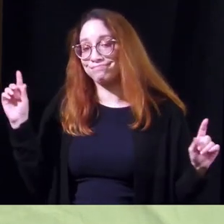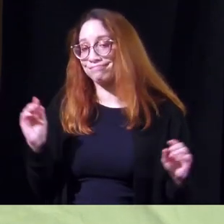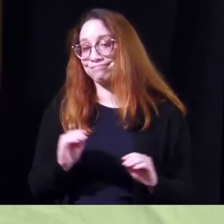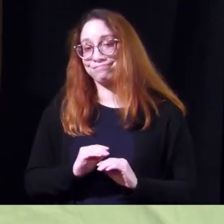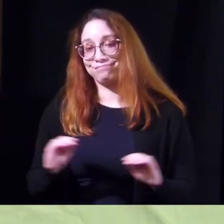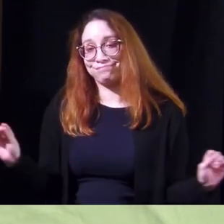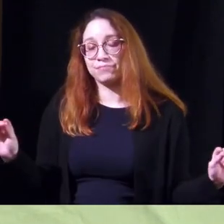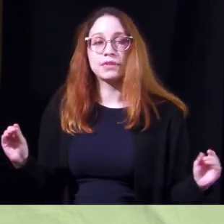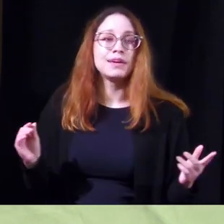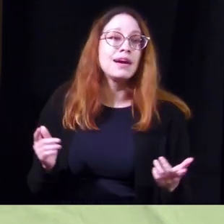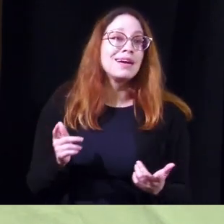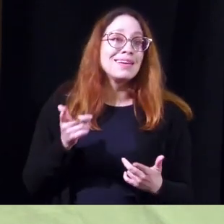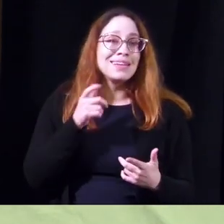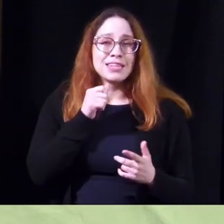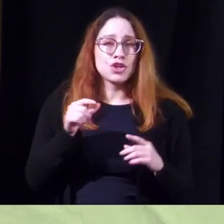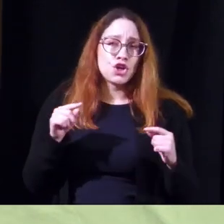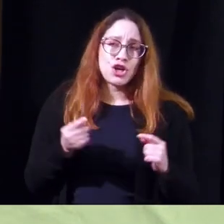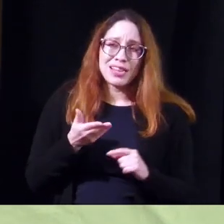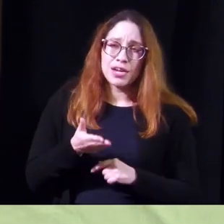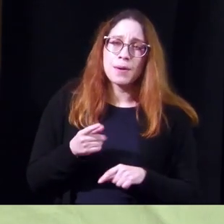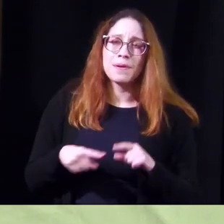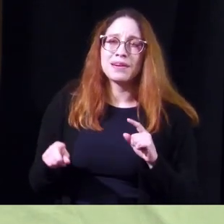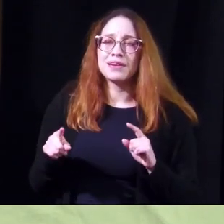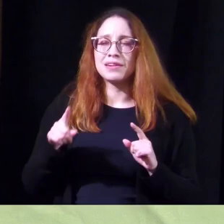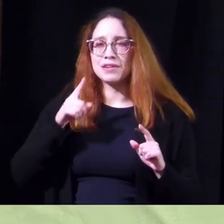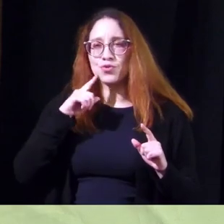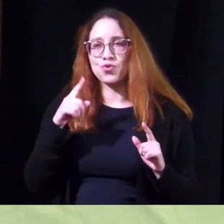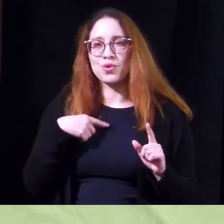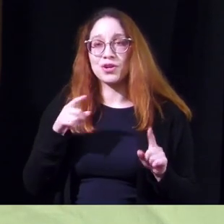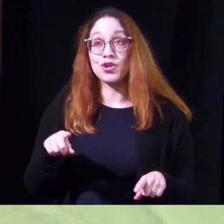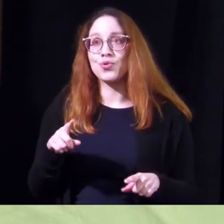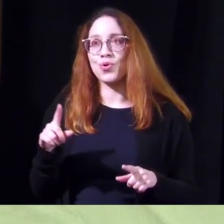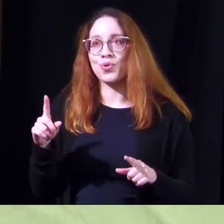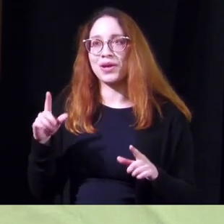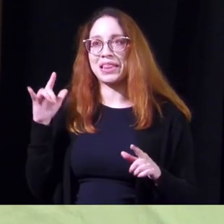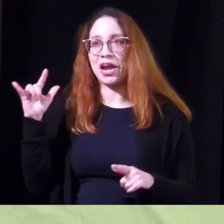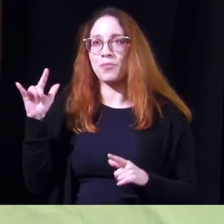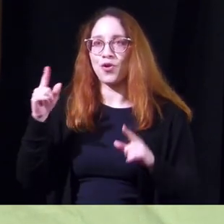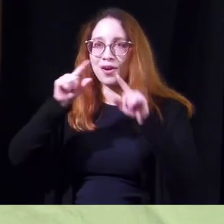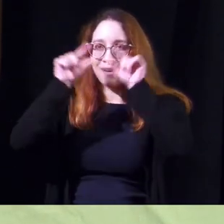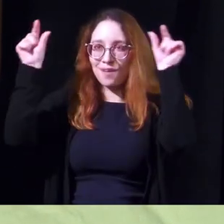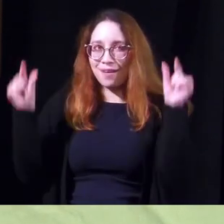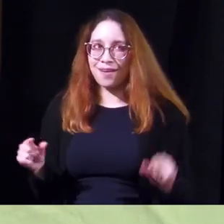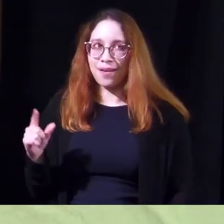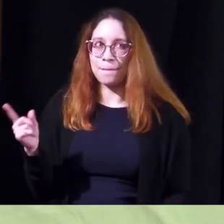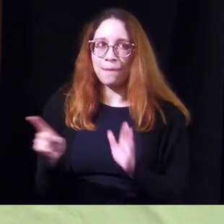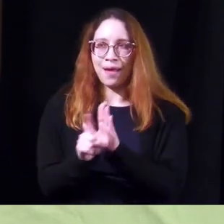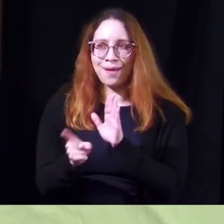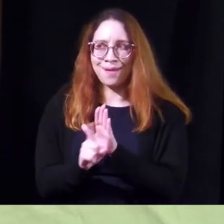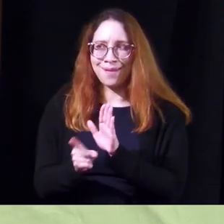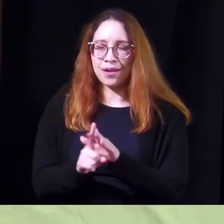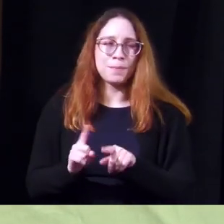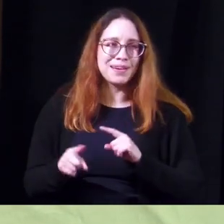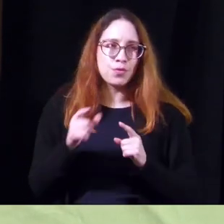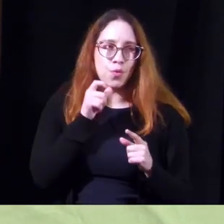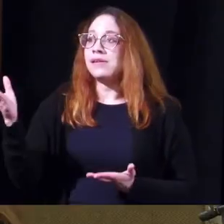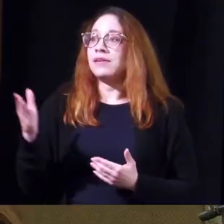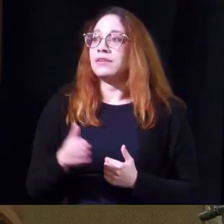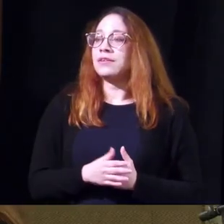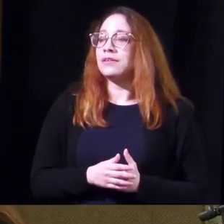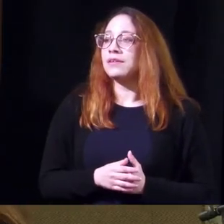anything it doesn't do any harm in there it just sets off the alarm when you go through the airport but otherwise it doesn't do any harm while it's there